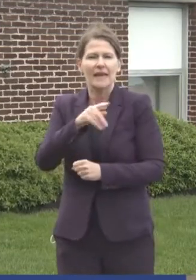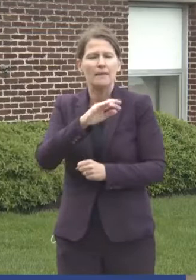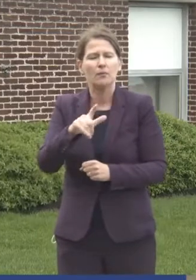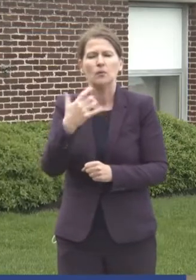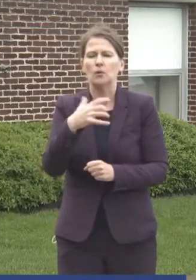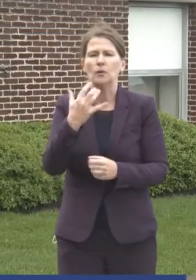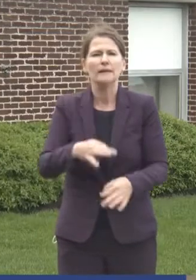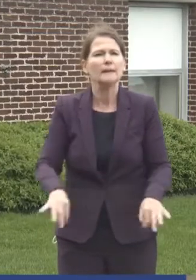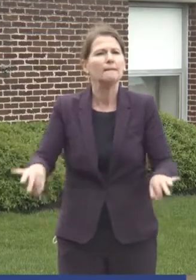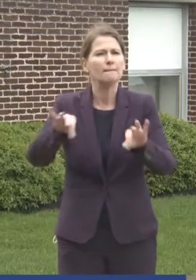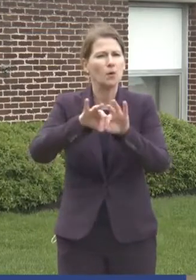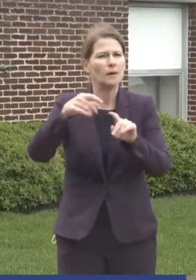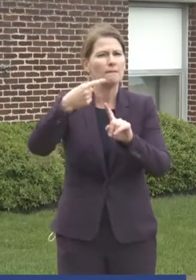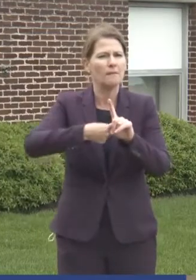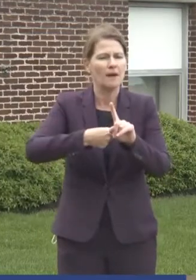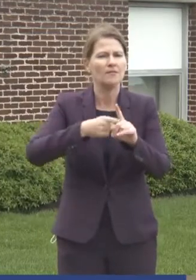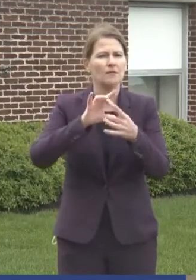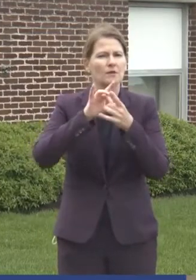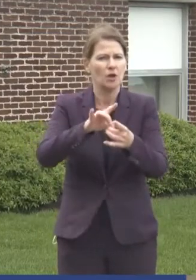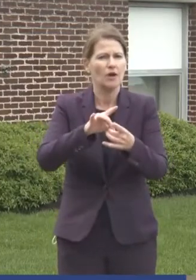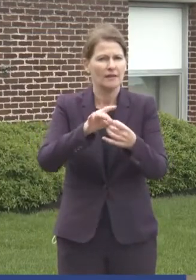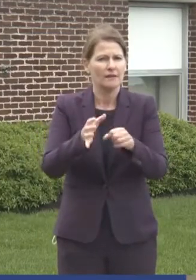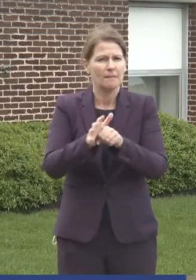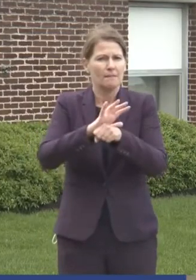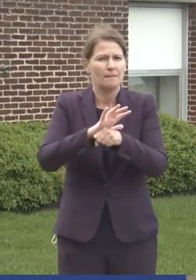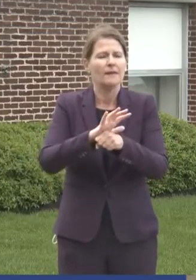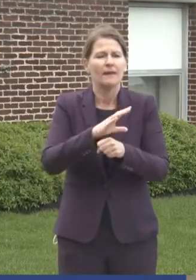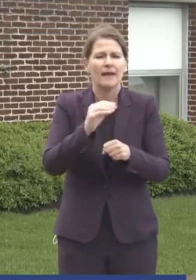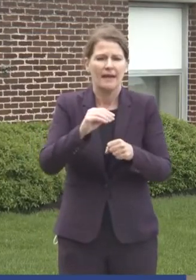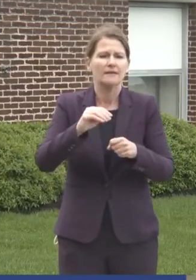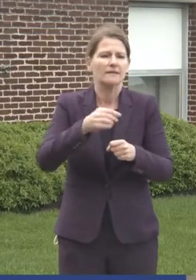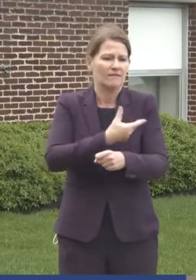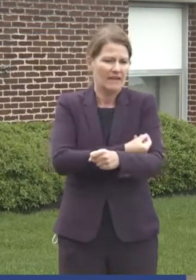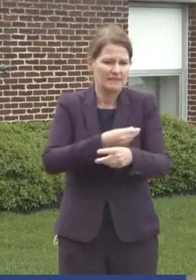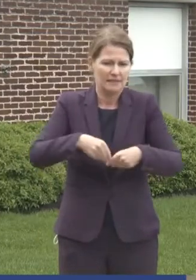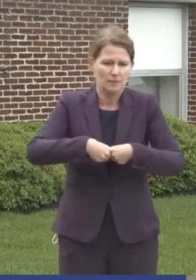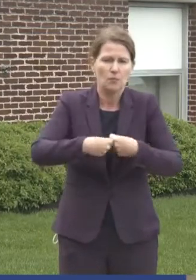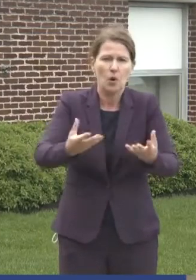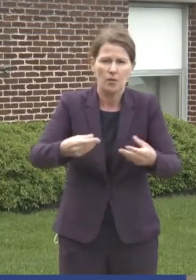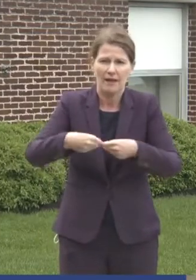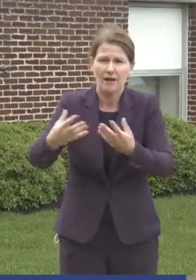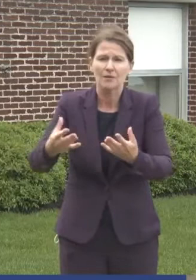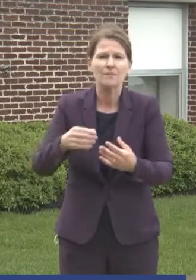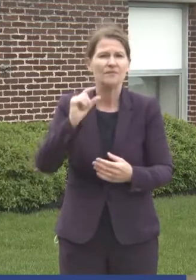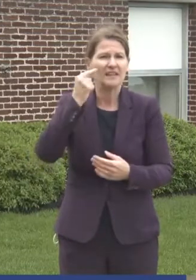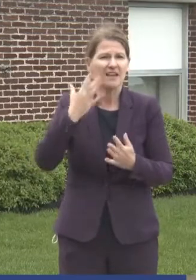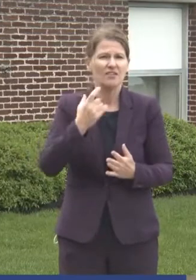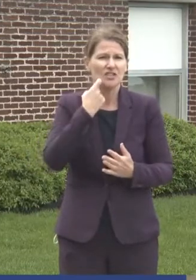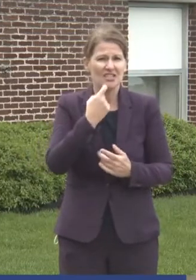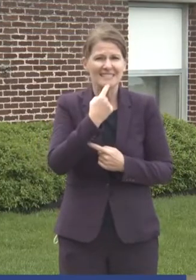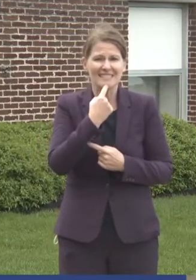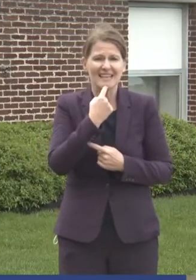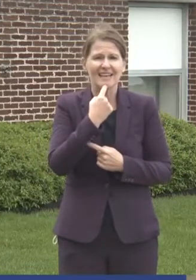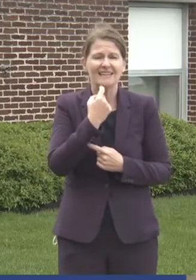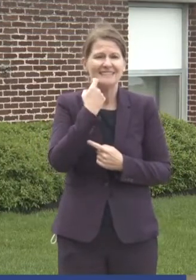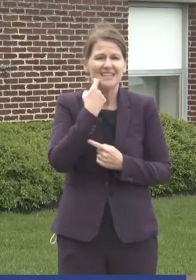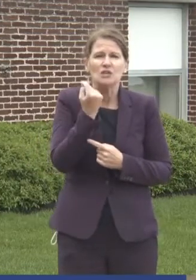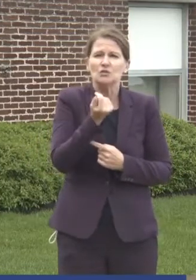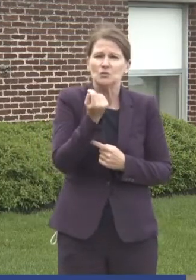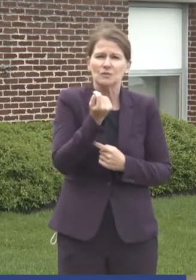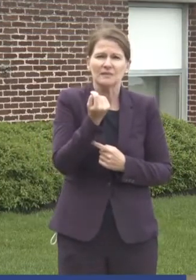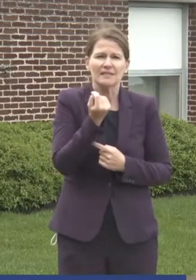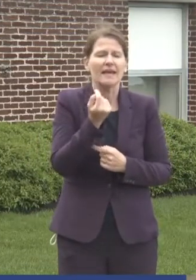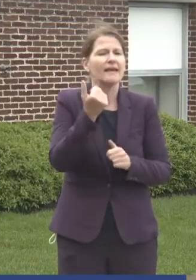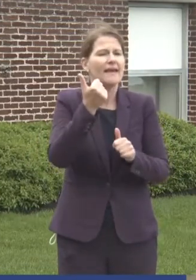critical month in where we are with the pandemic and the rollout. As the governor had indicated, as of Tuesday,